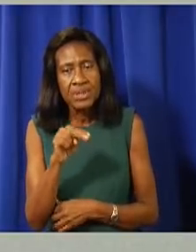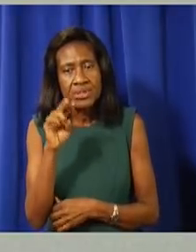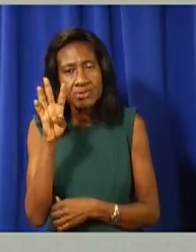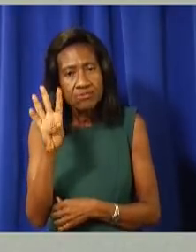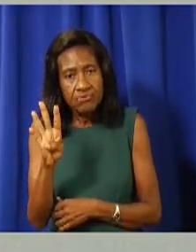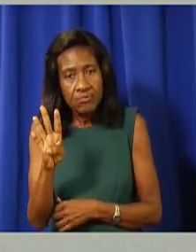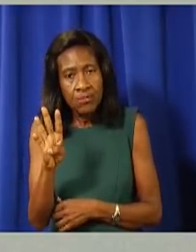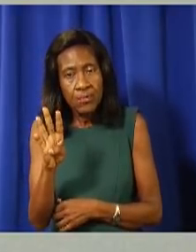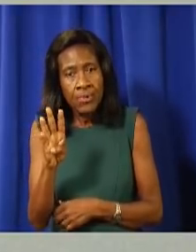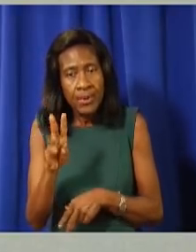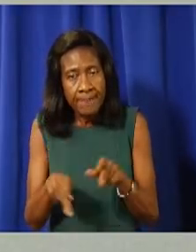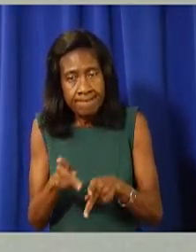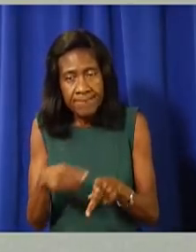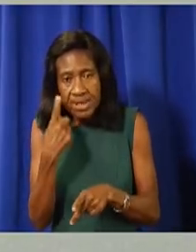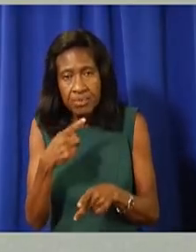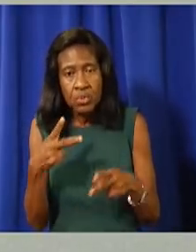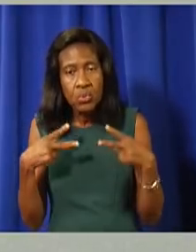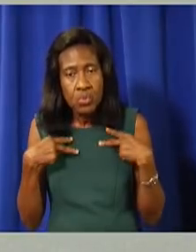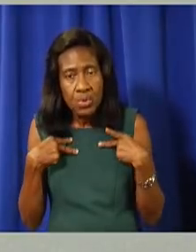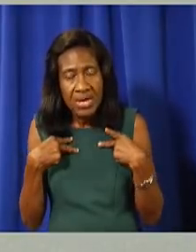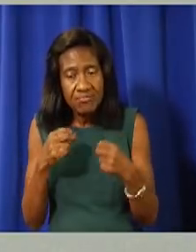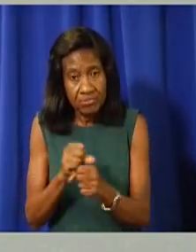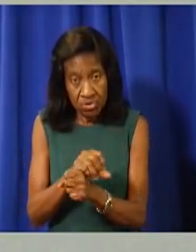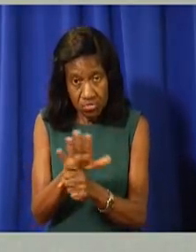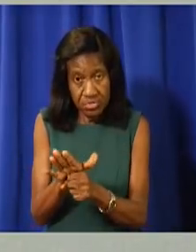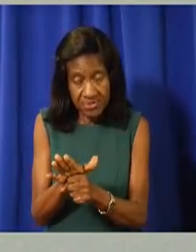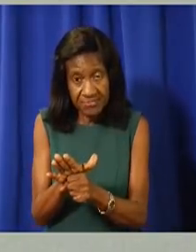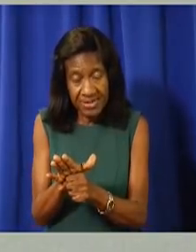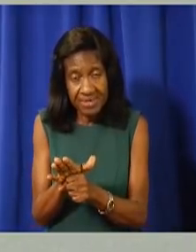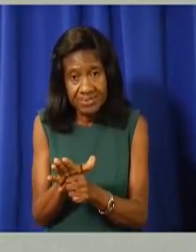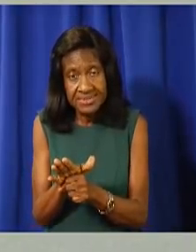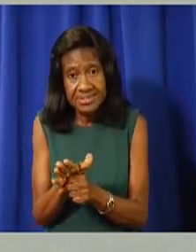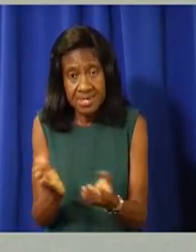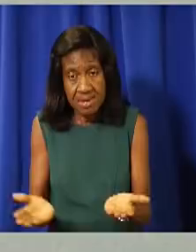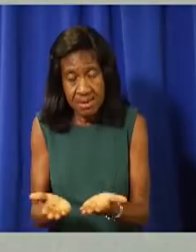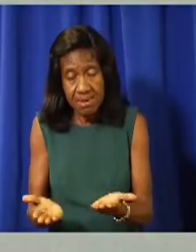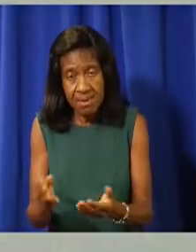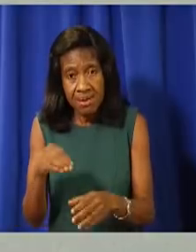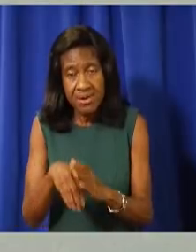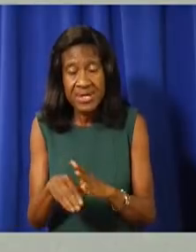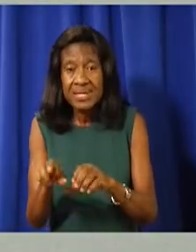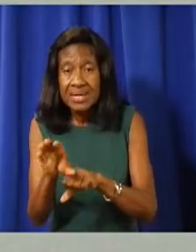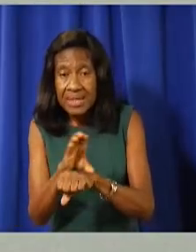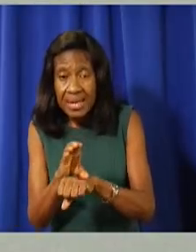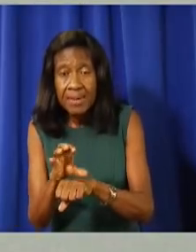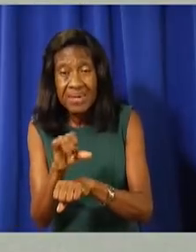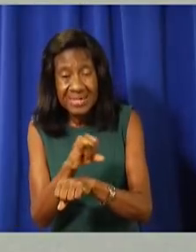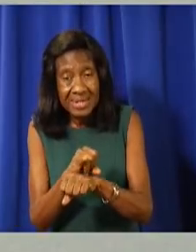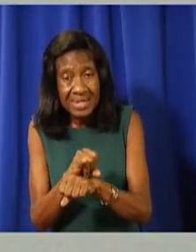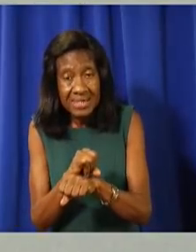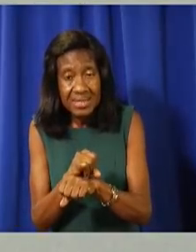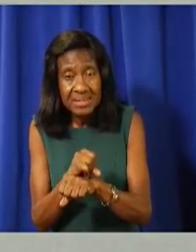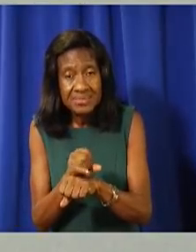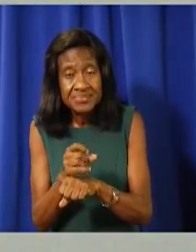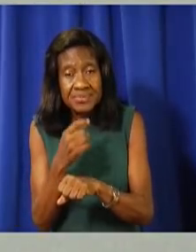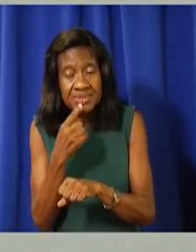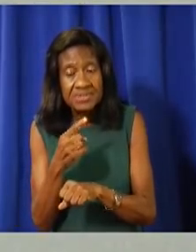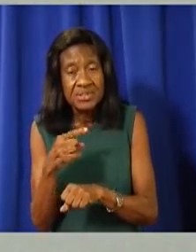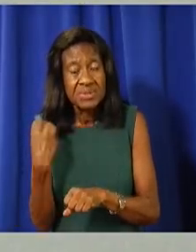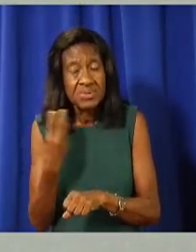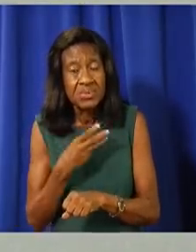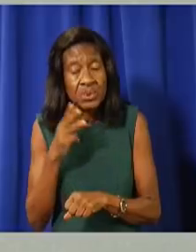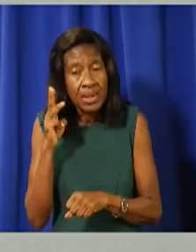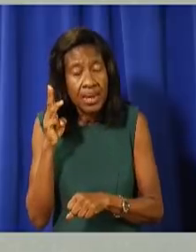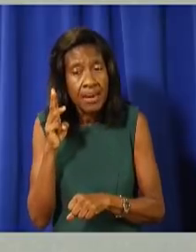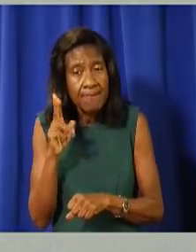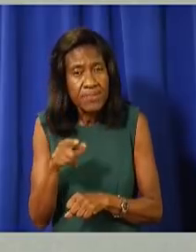cases were of great concern to the community, but I do agree with the Premier as well that we do have to keep that in perspective.